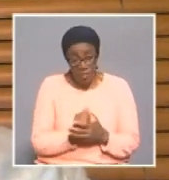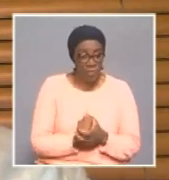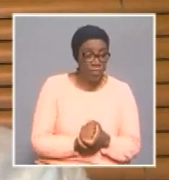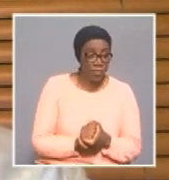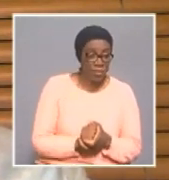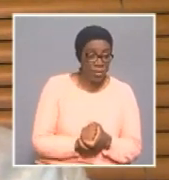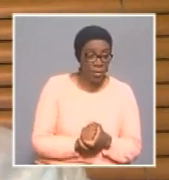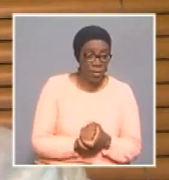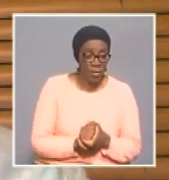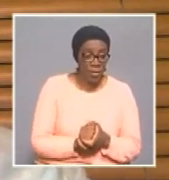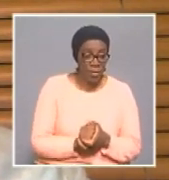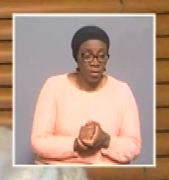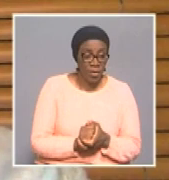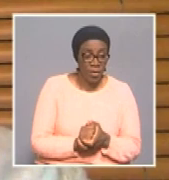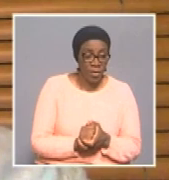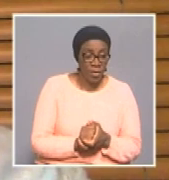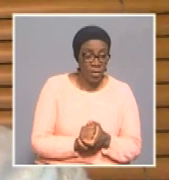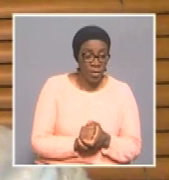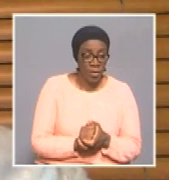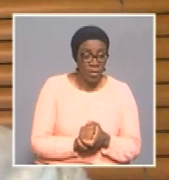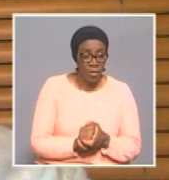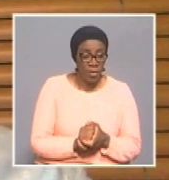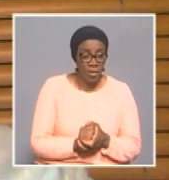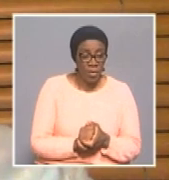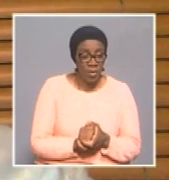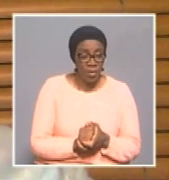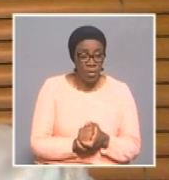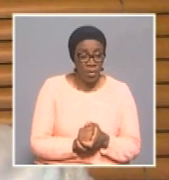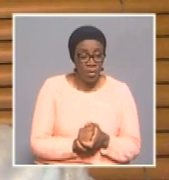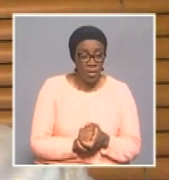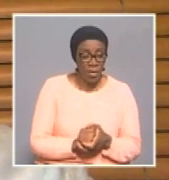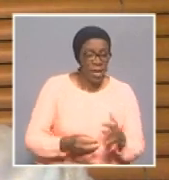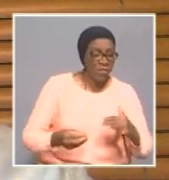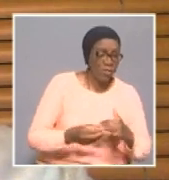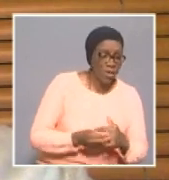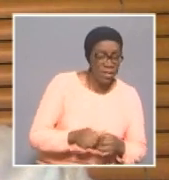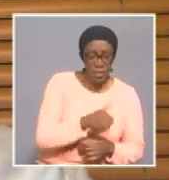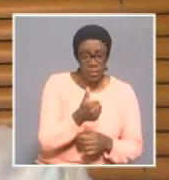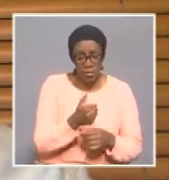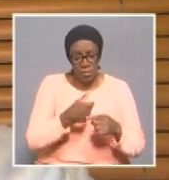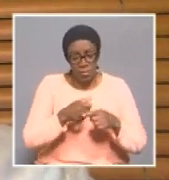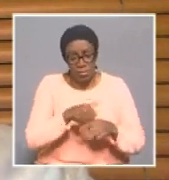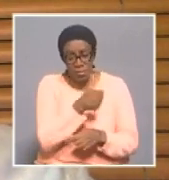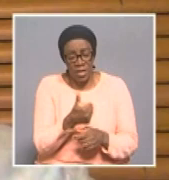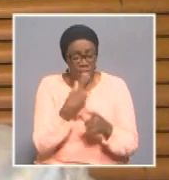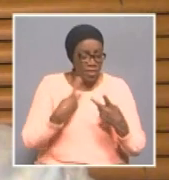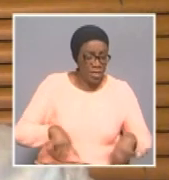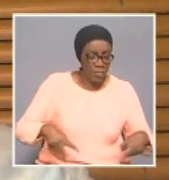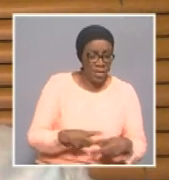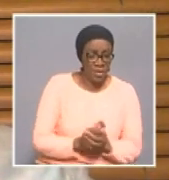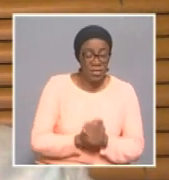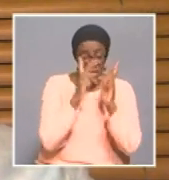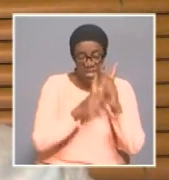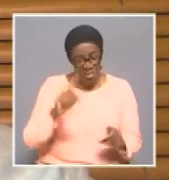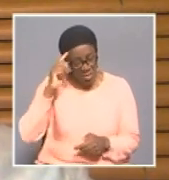because they know that people are family members together, they can be more than